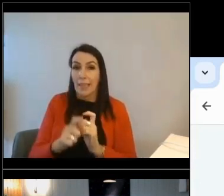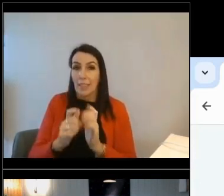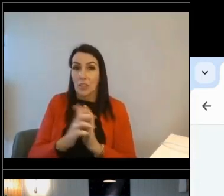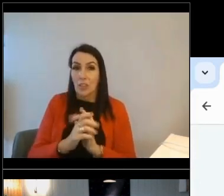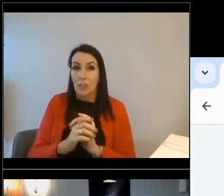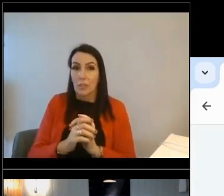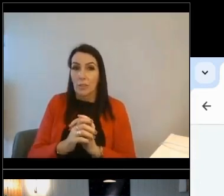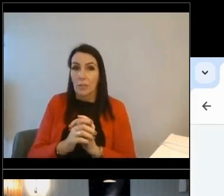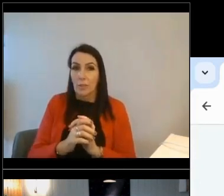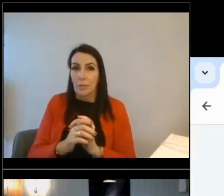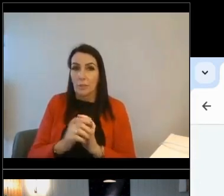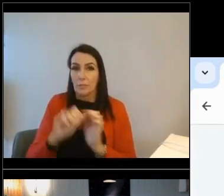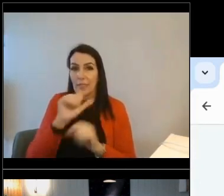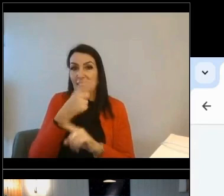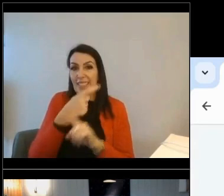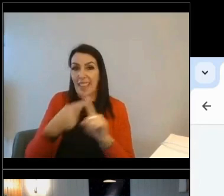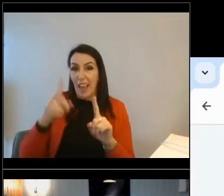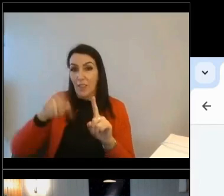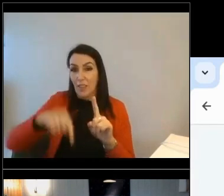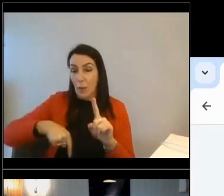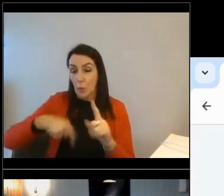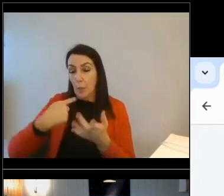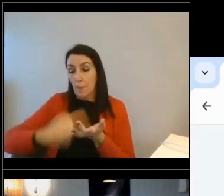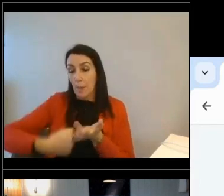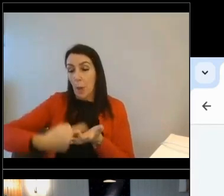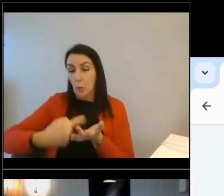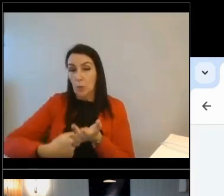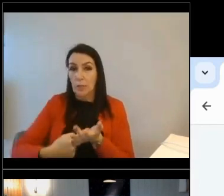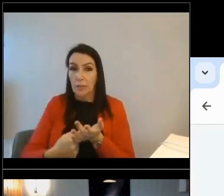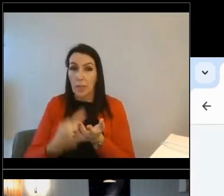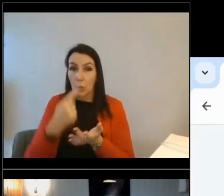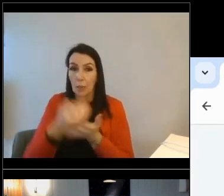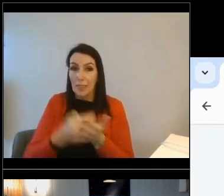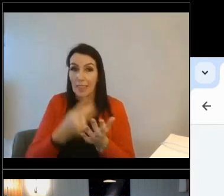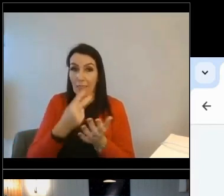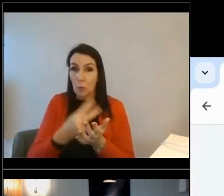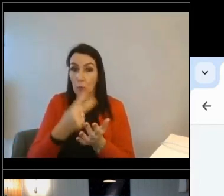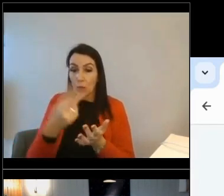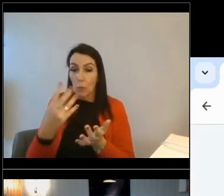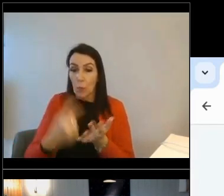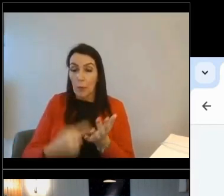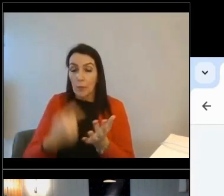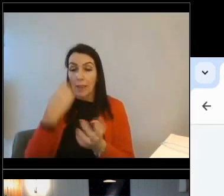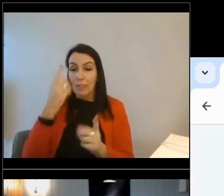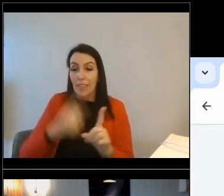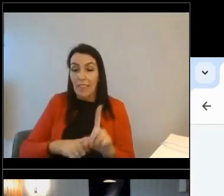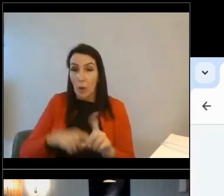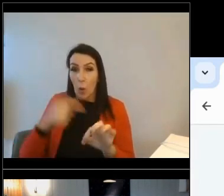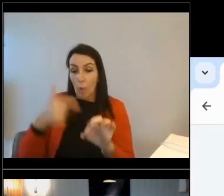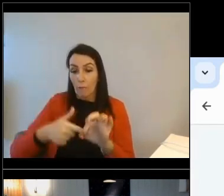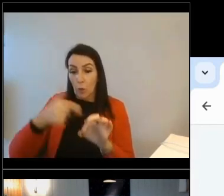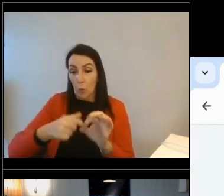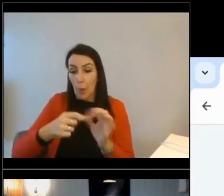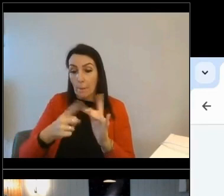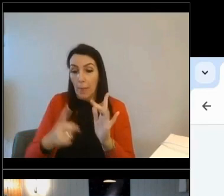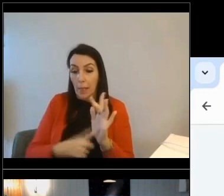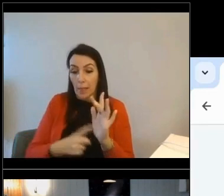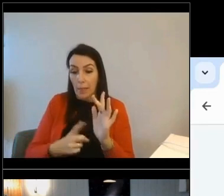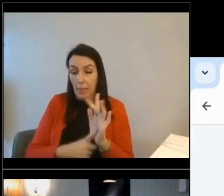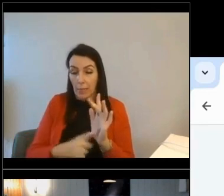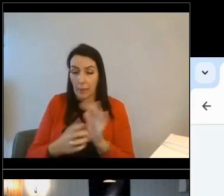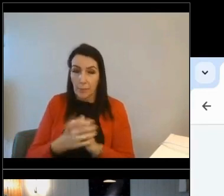in the region £6,500. You could save £224 a year on fuel bills should these measures be implemented into the home.